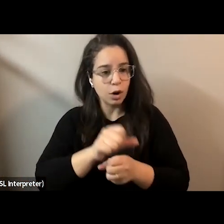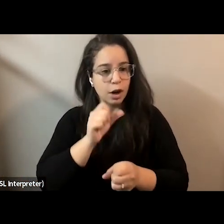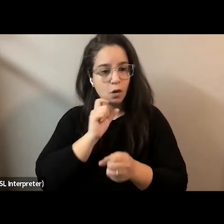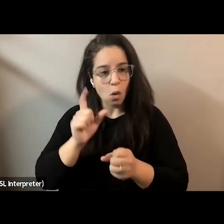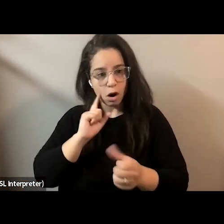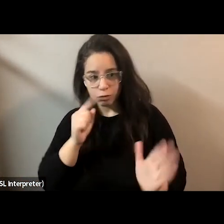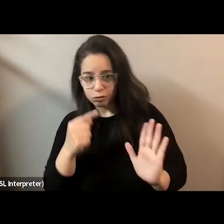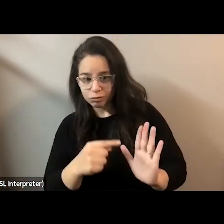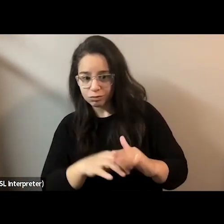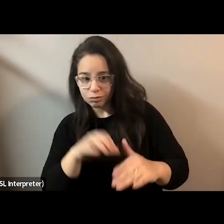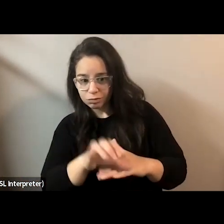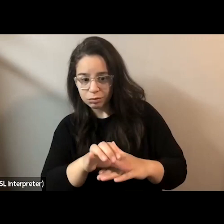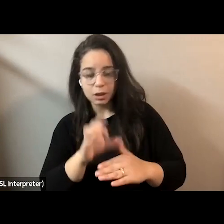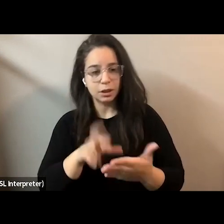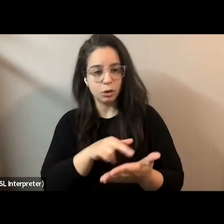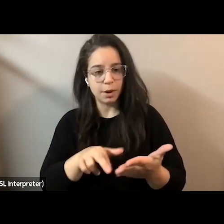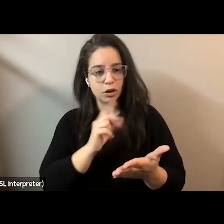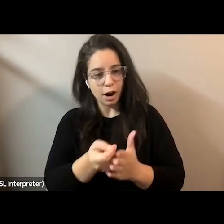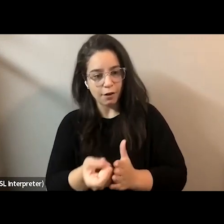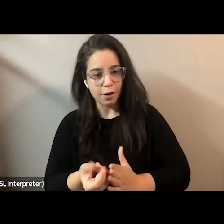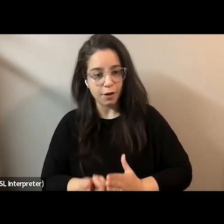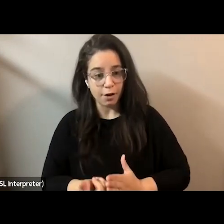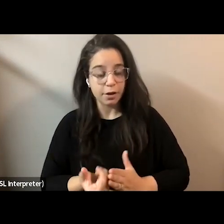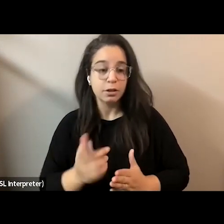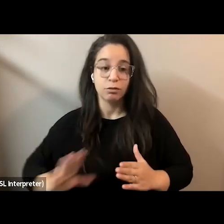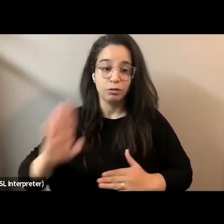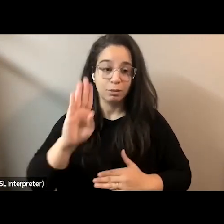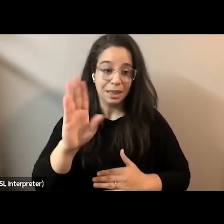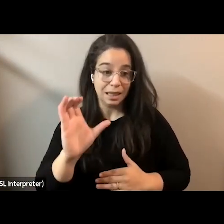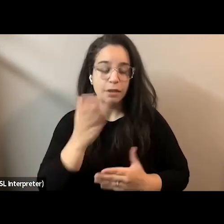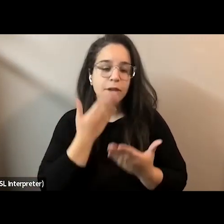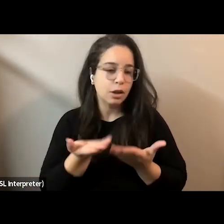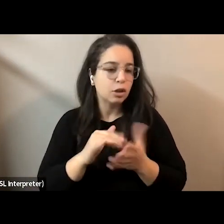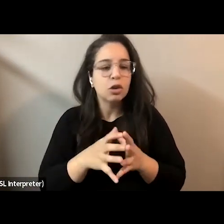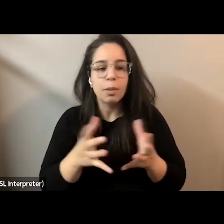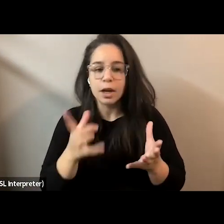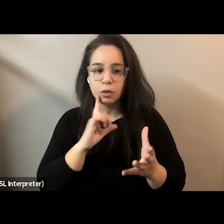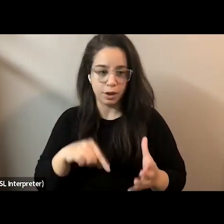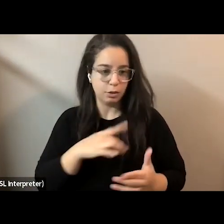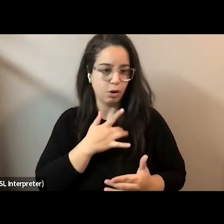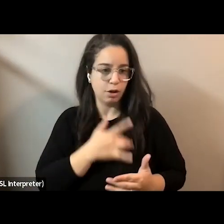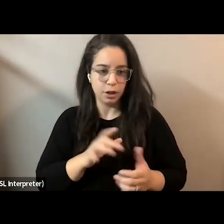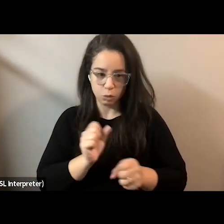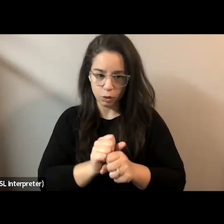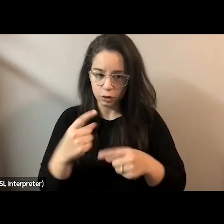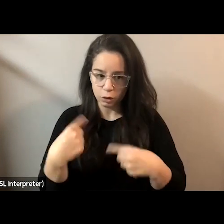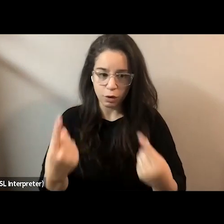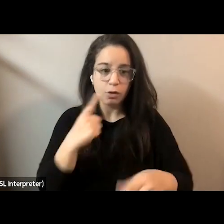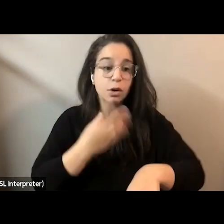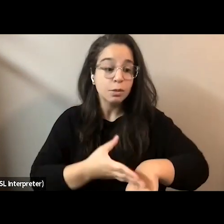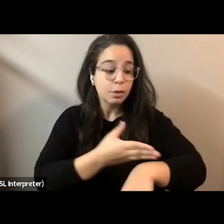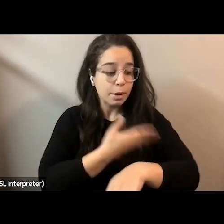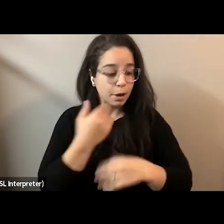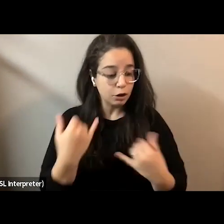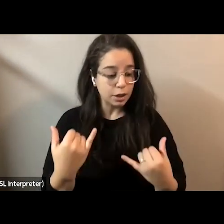inequality and racism throughout our province i want to thank you so much for everything you are doing for our province um to help make it better today and